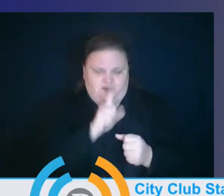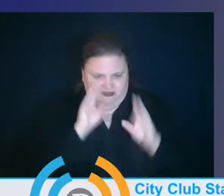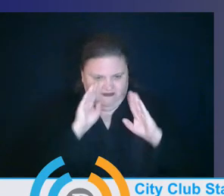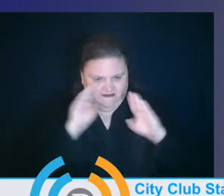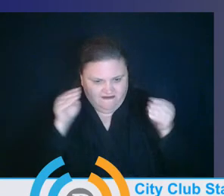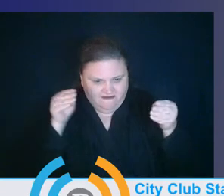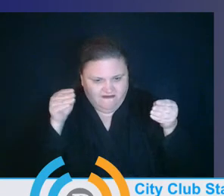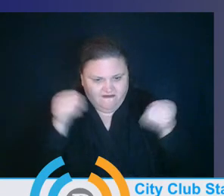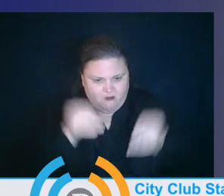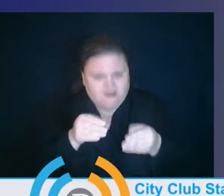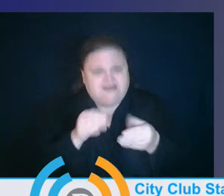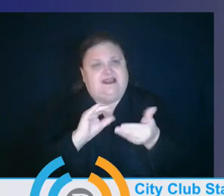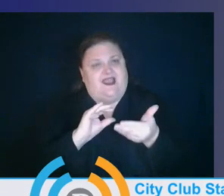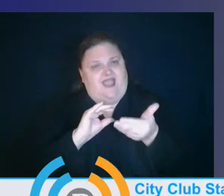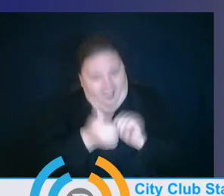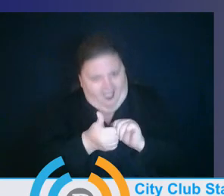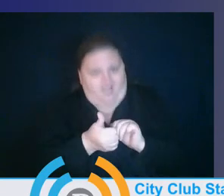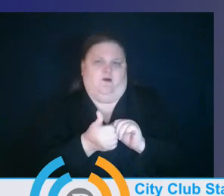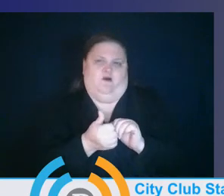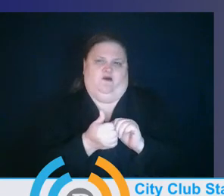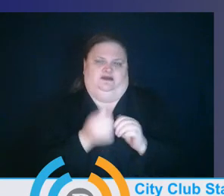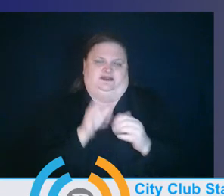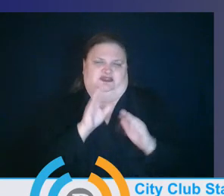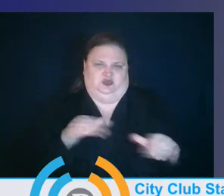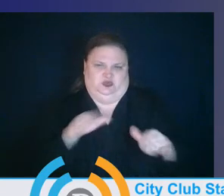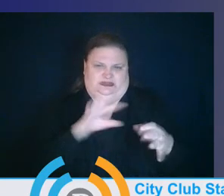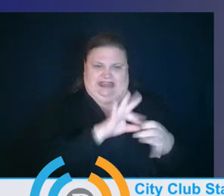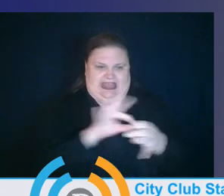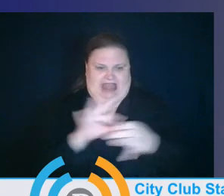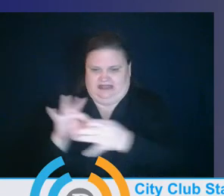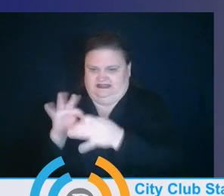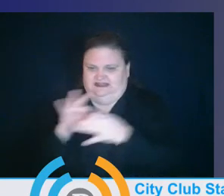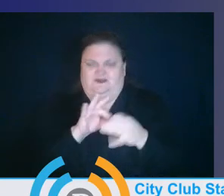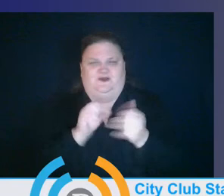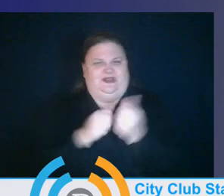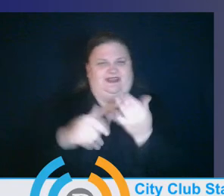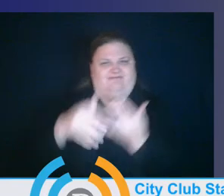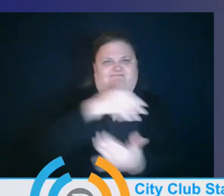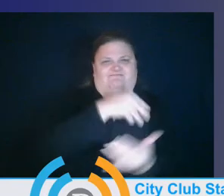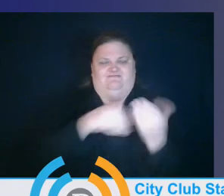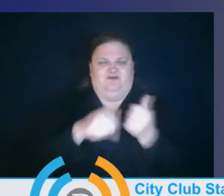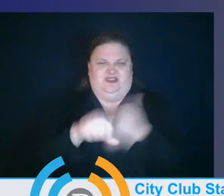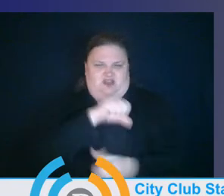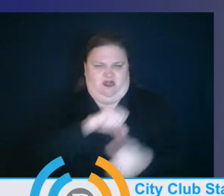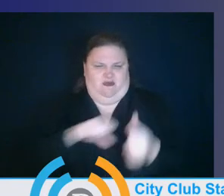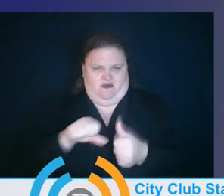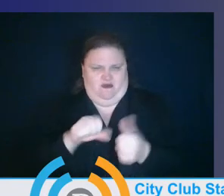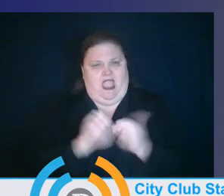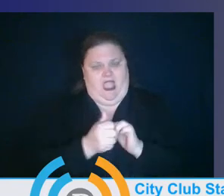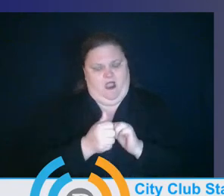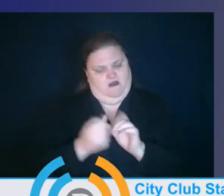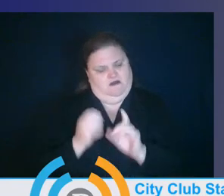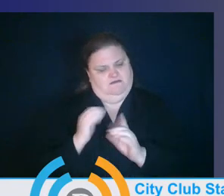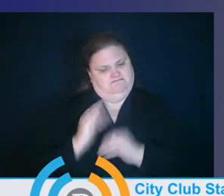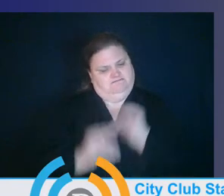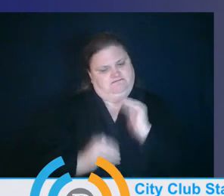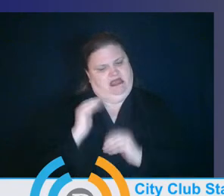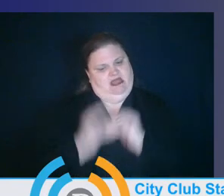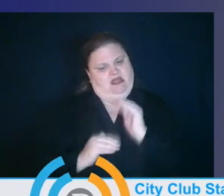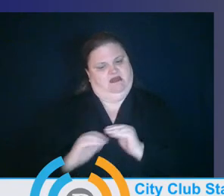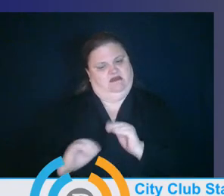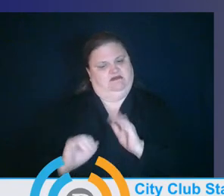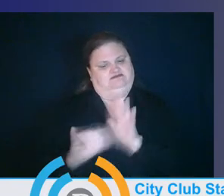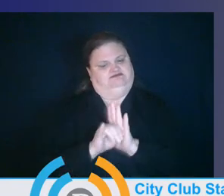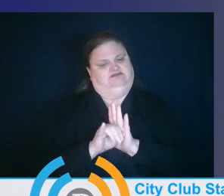how children, um, make connections with others, you know, how they develop positive identities, how they learn to be in a group, in a community,